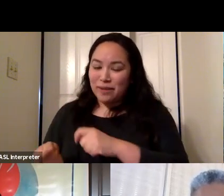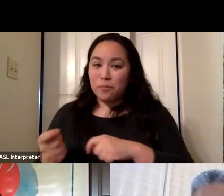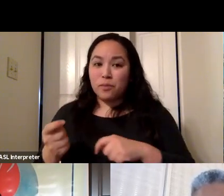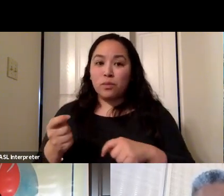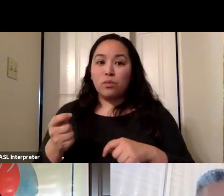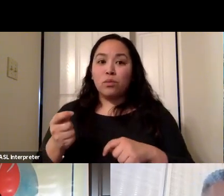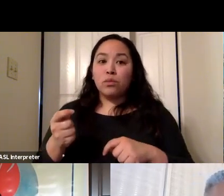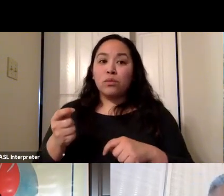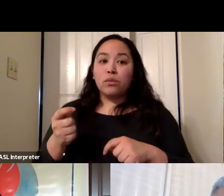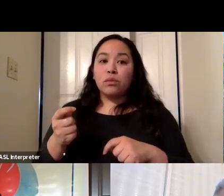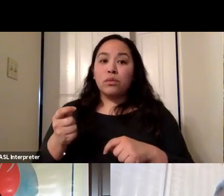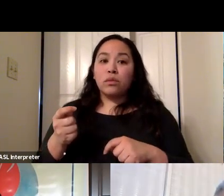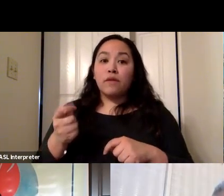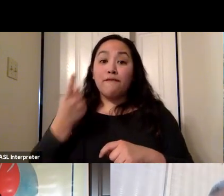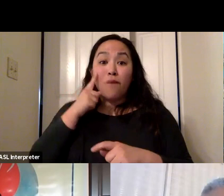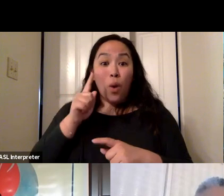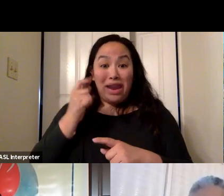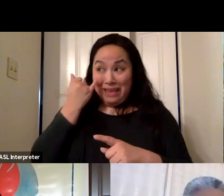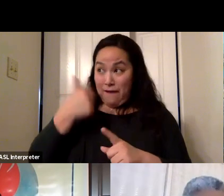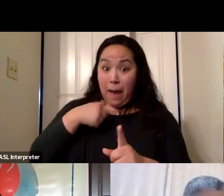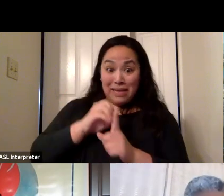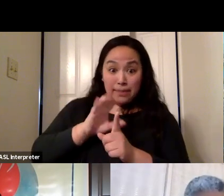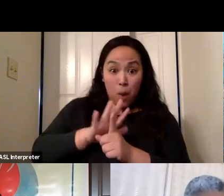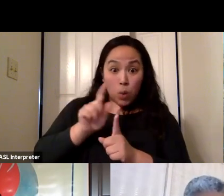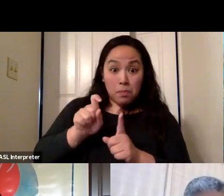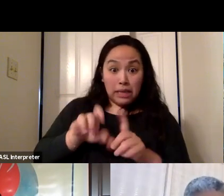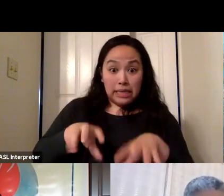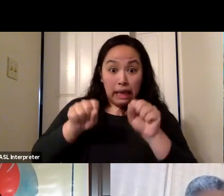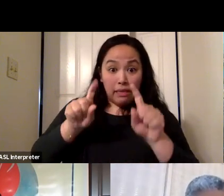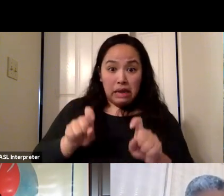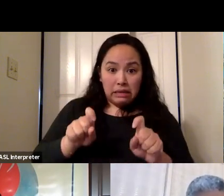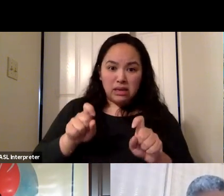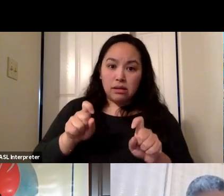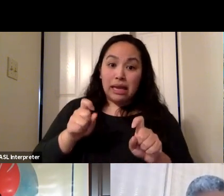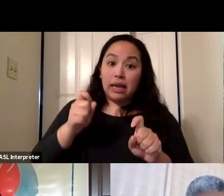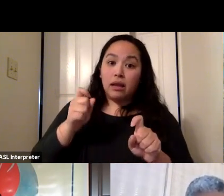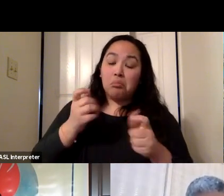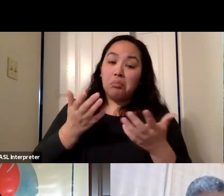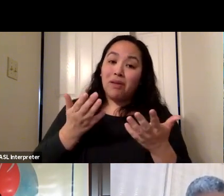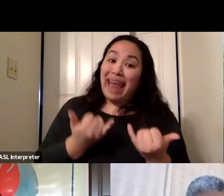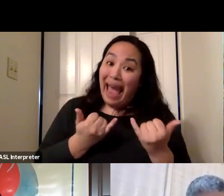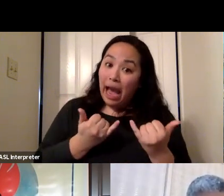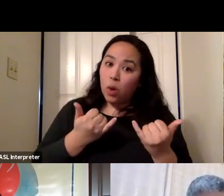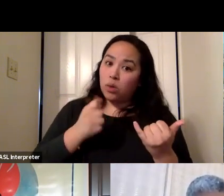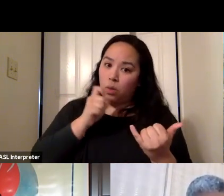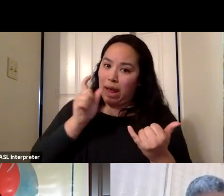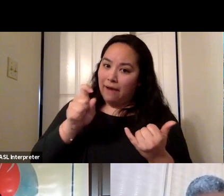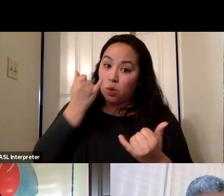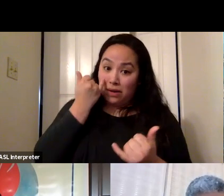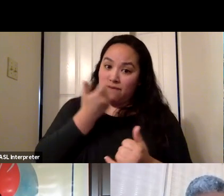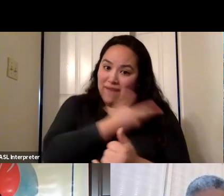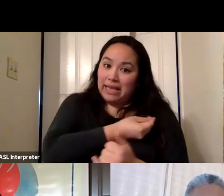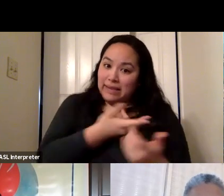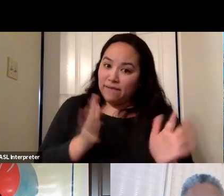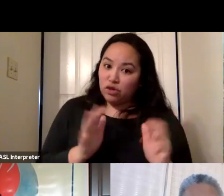be tested for an exposure if you've been vaccinated. And then the other thing that I think we're still kind of learning. What makes the most